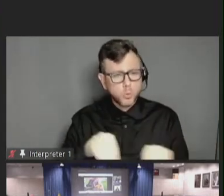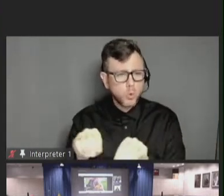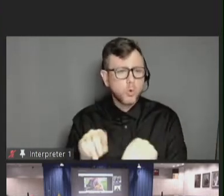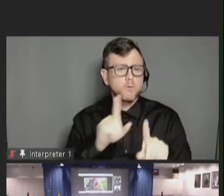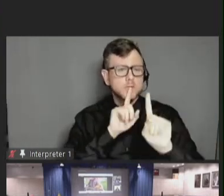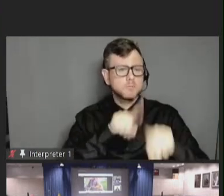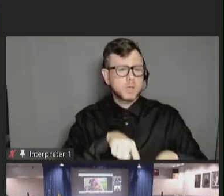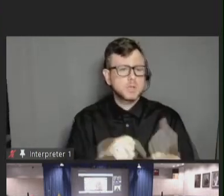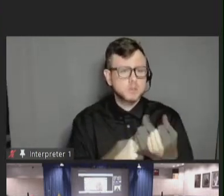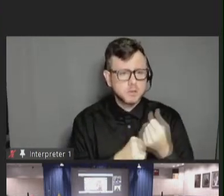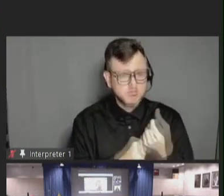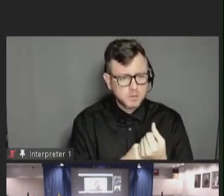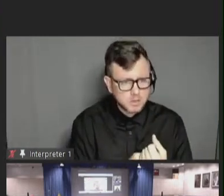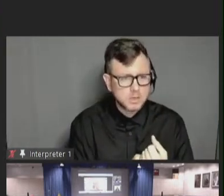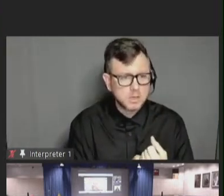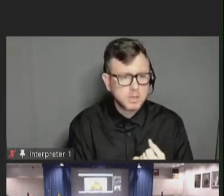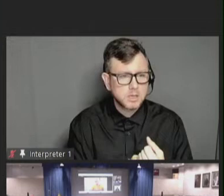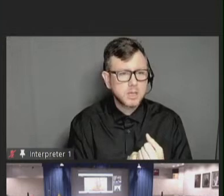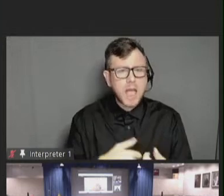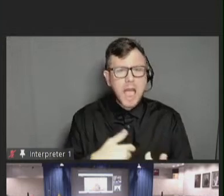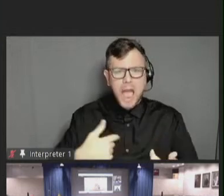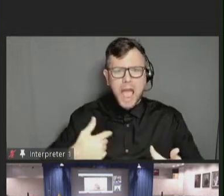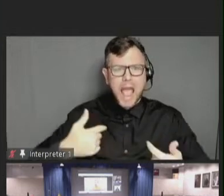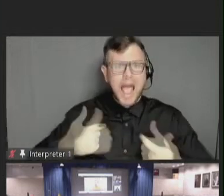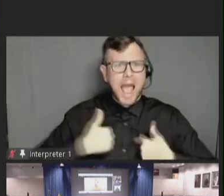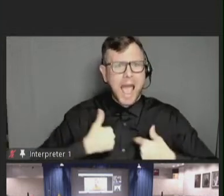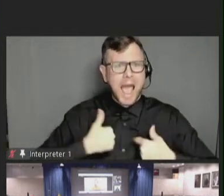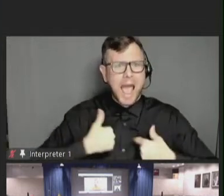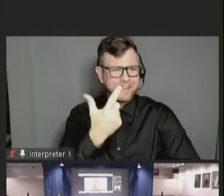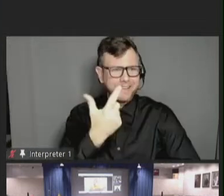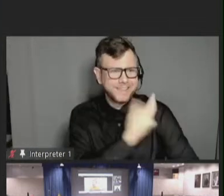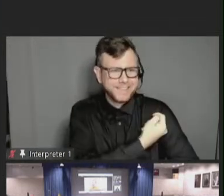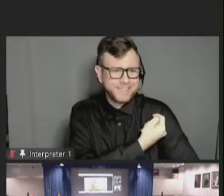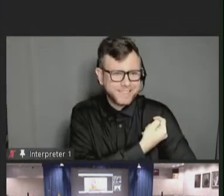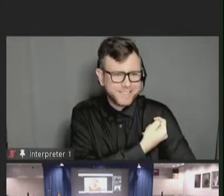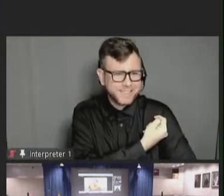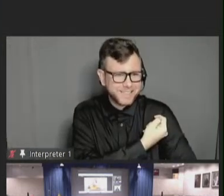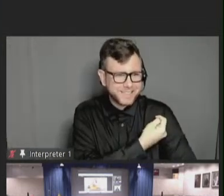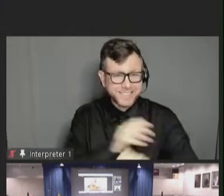I got my vaccine today, and I did not!